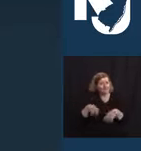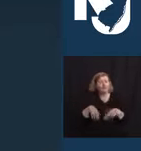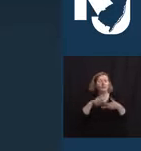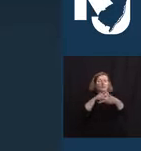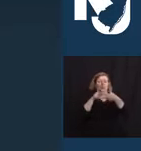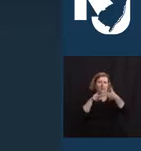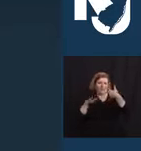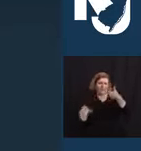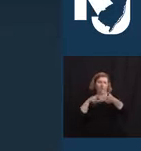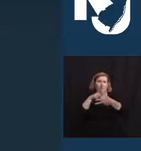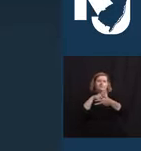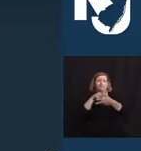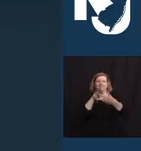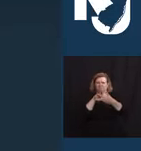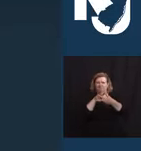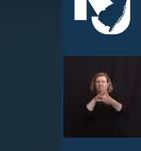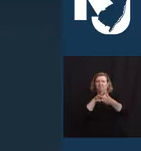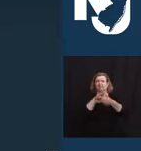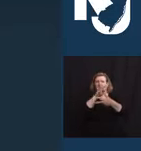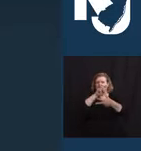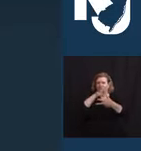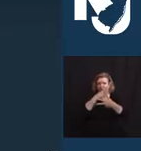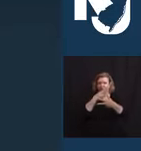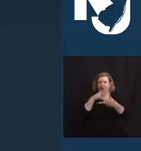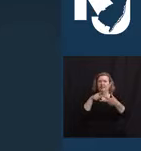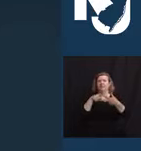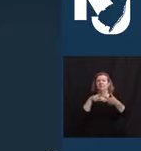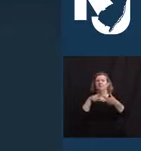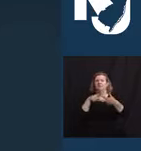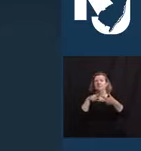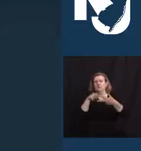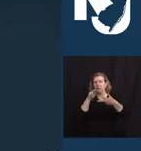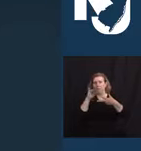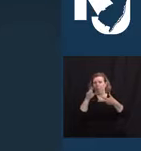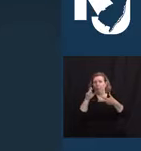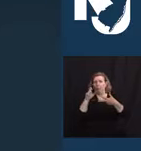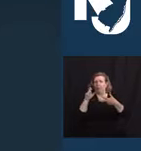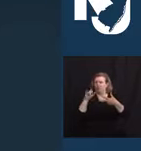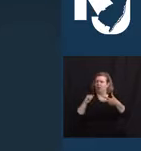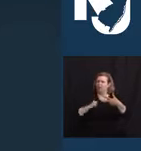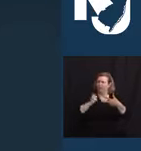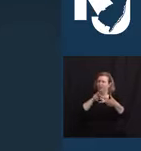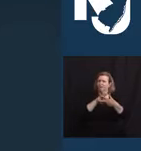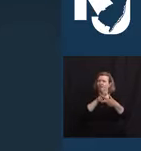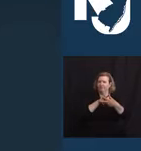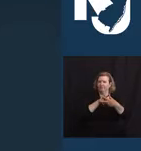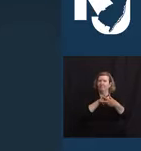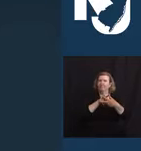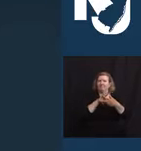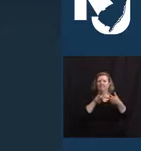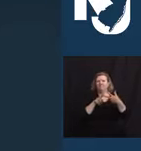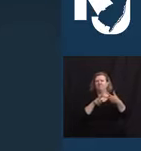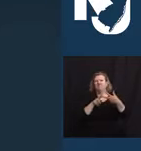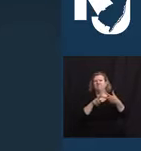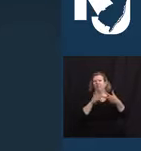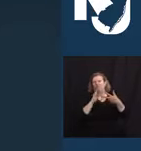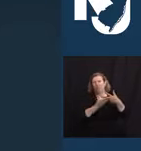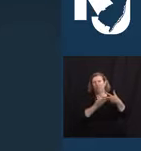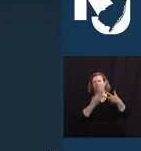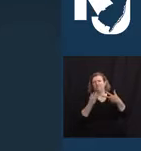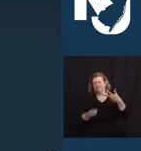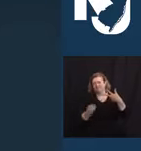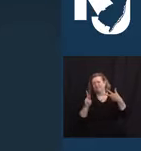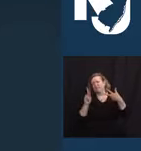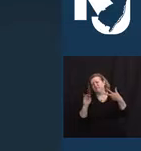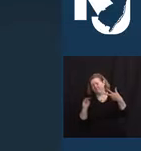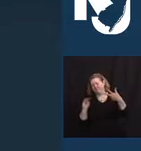Kenneth and Nicole. And I had the great honor of speaking with Jarlene, Kenneth, and Nicole last Wednesday. He was sadly pre-deceased by his daughter,